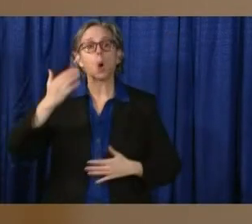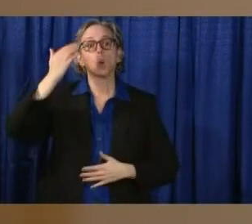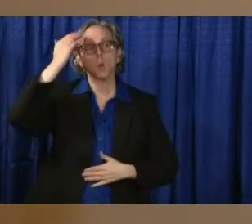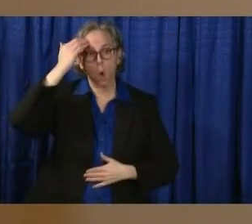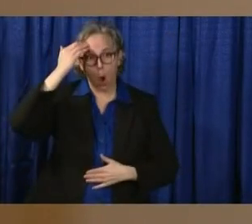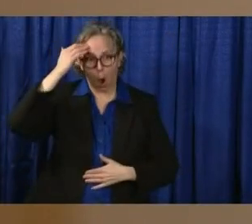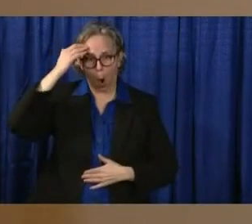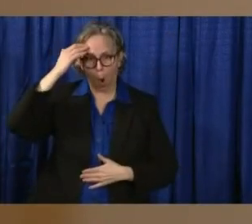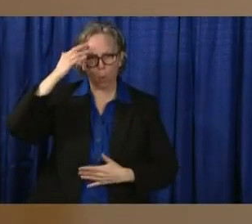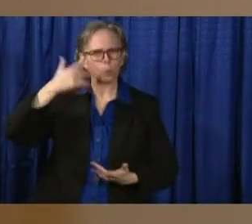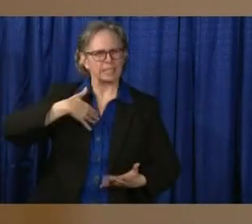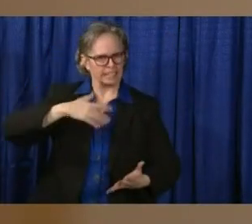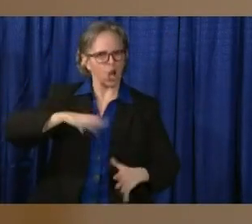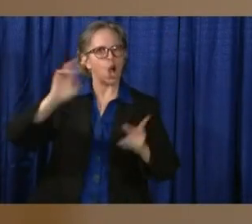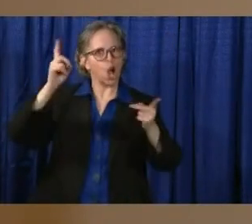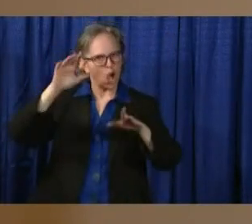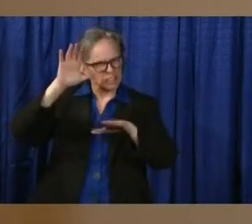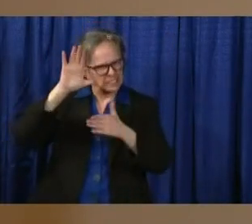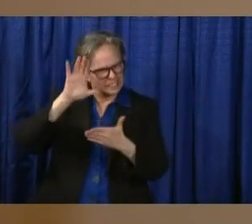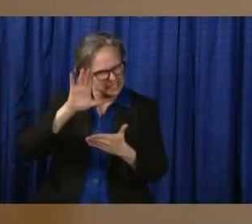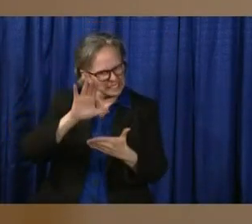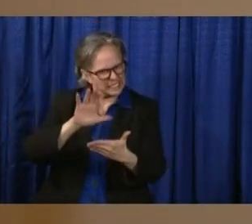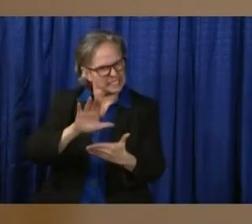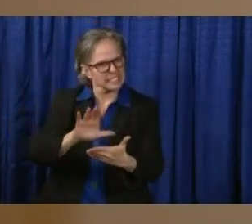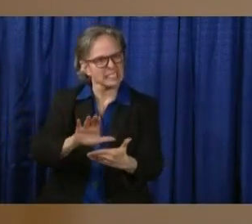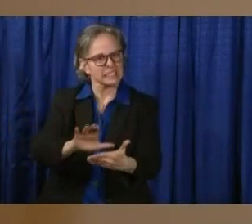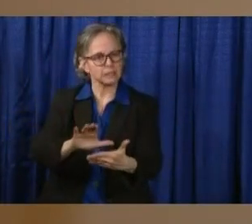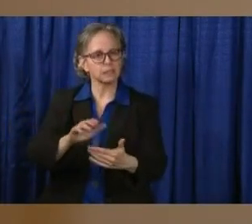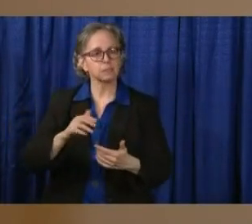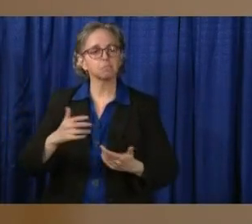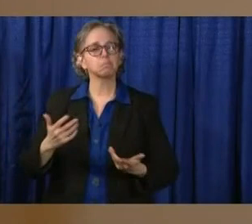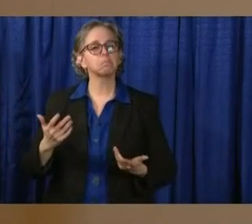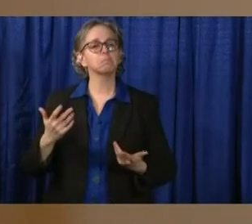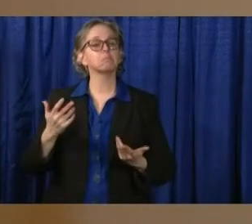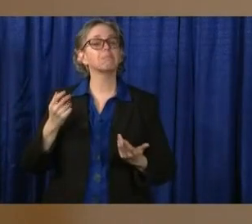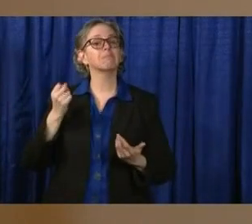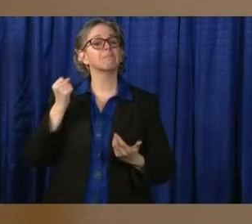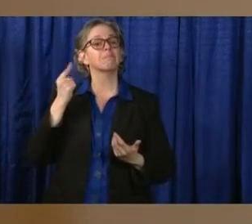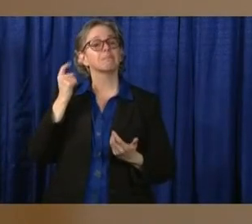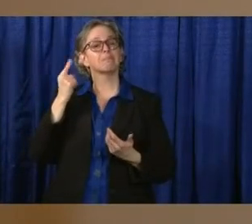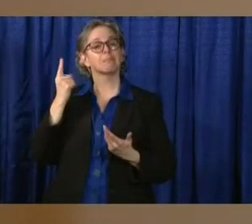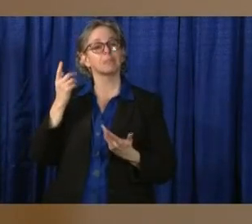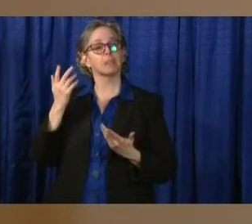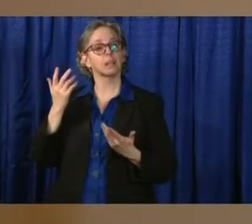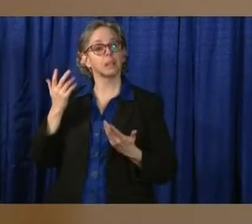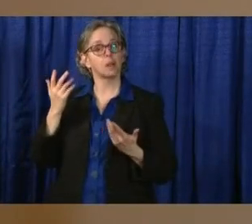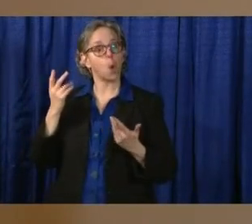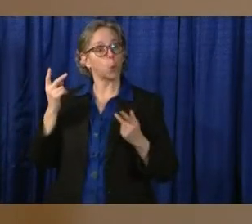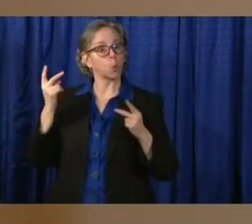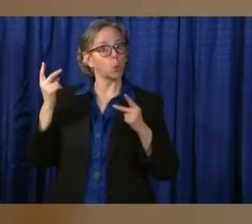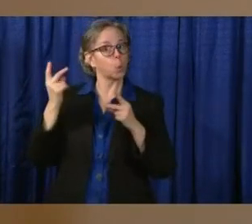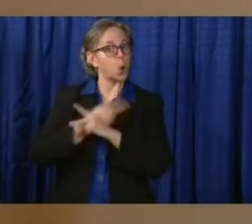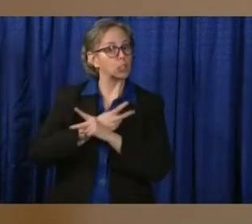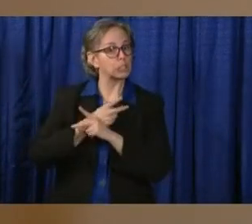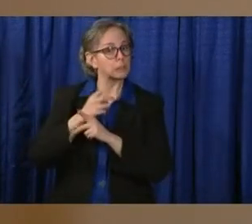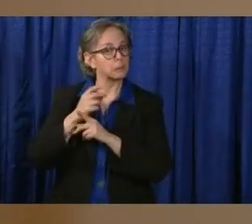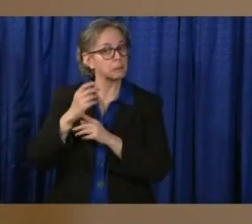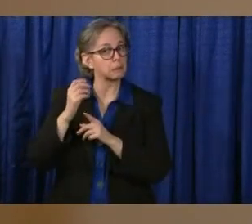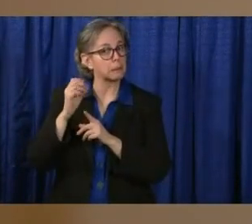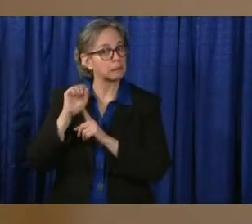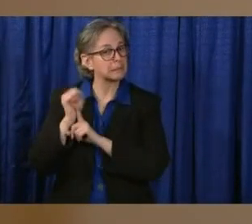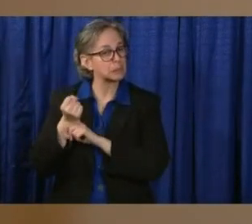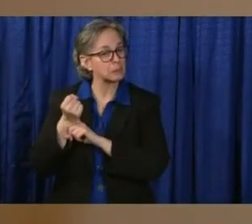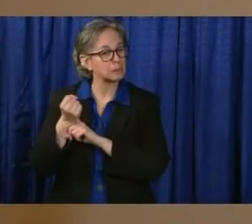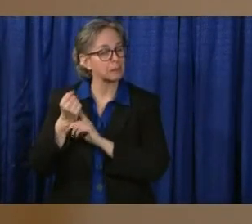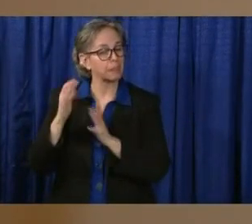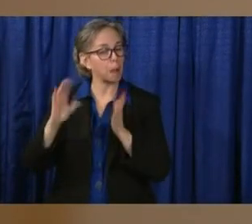I think we'll be able to celebrate some things that it is not the worst case scenario that had been raised in some of the early Cleveland